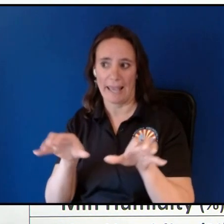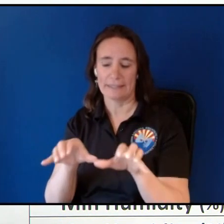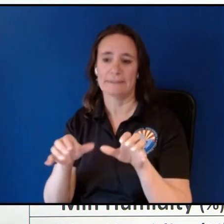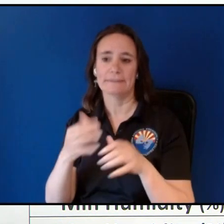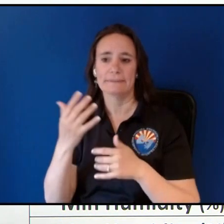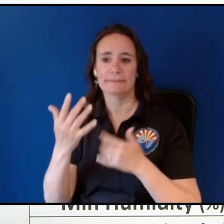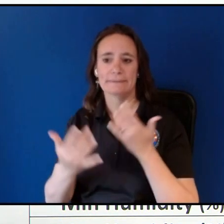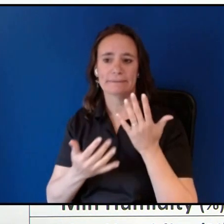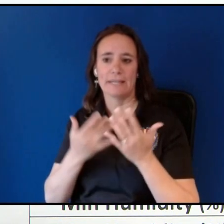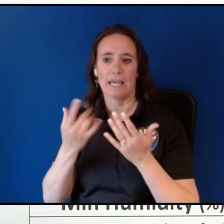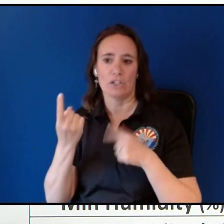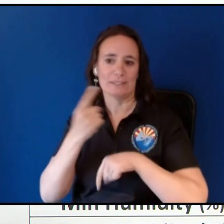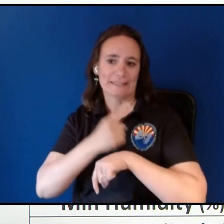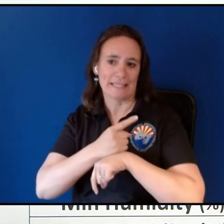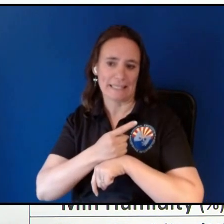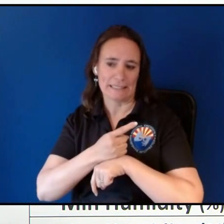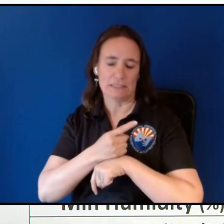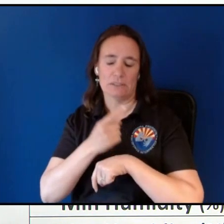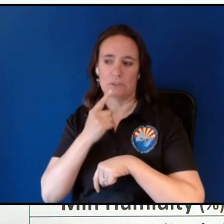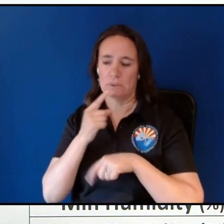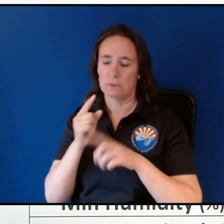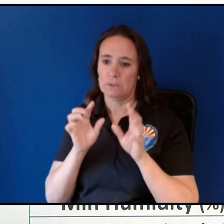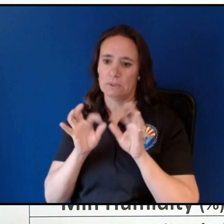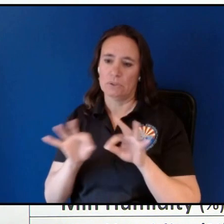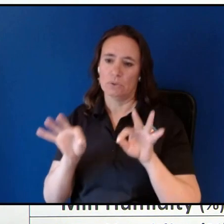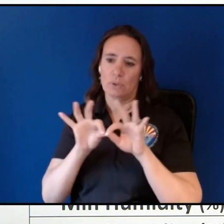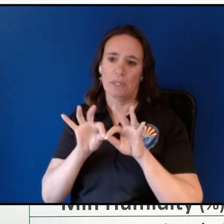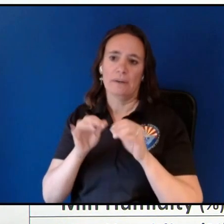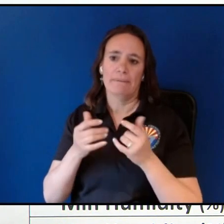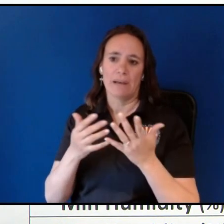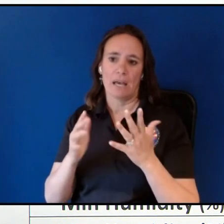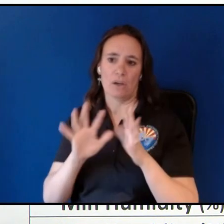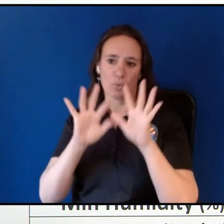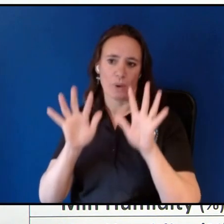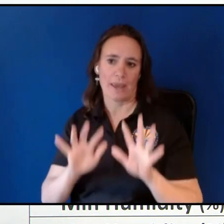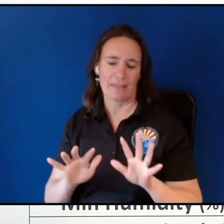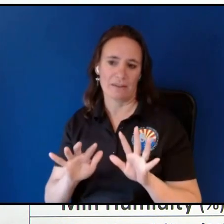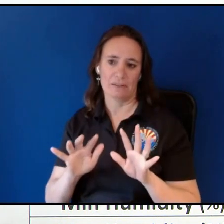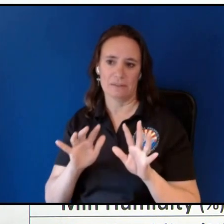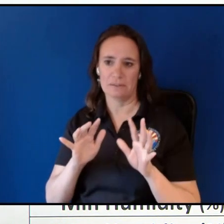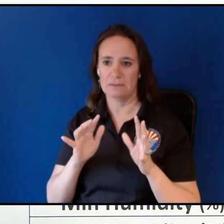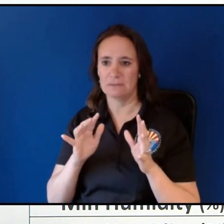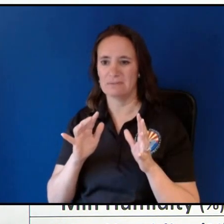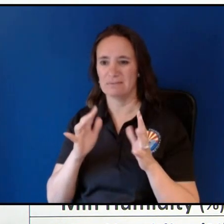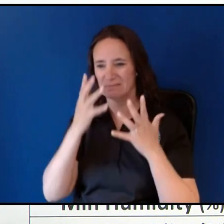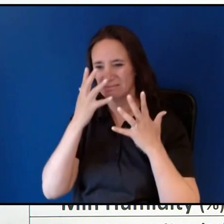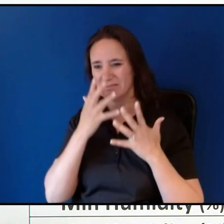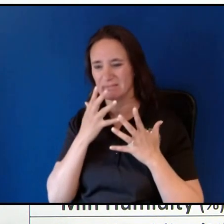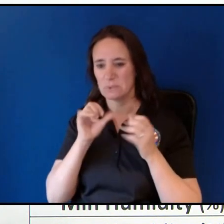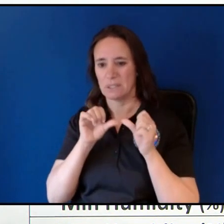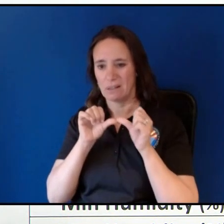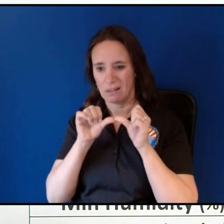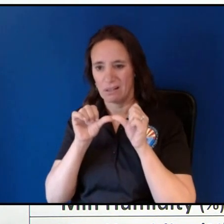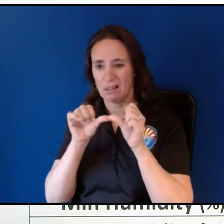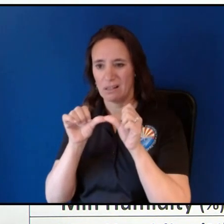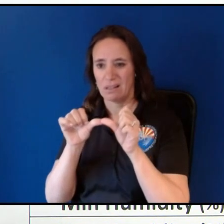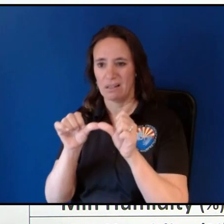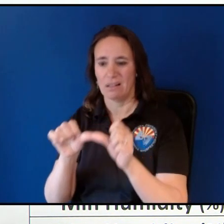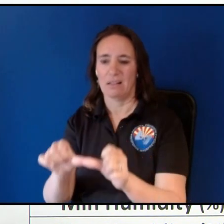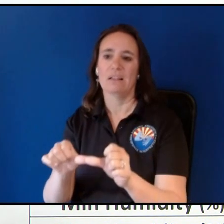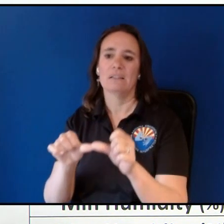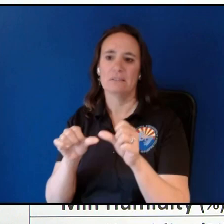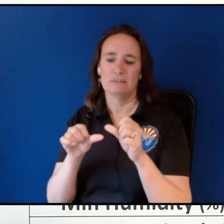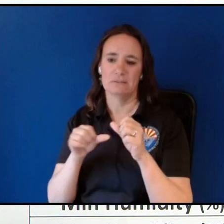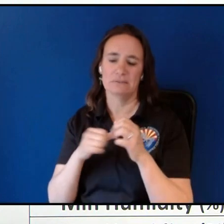be a critical fire weather pattern and unfortunately it's gonna be fairly prolonged and persistent so certainly something to